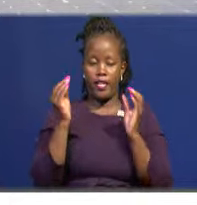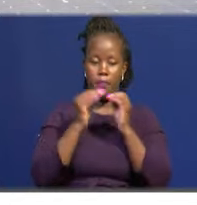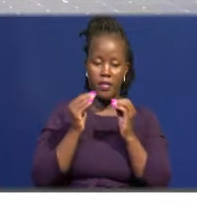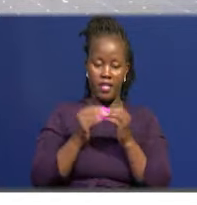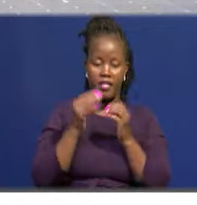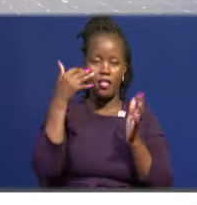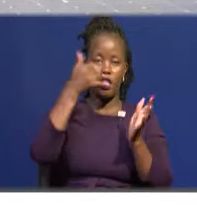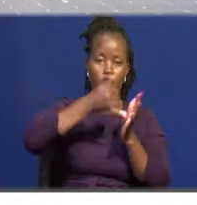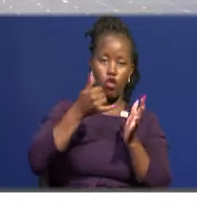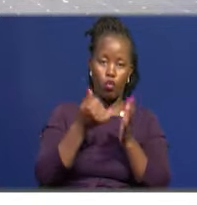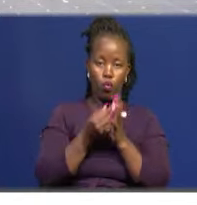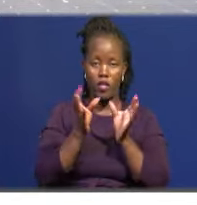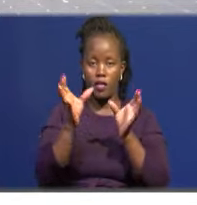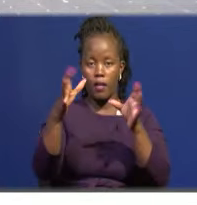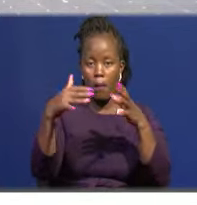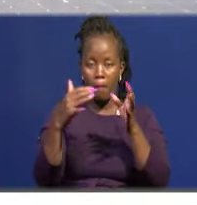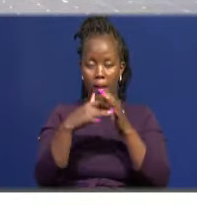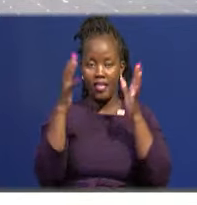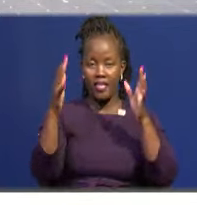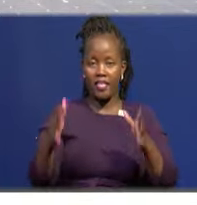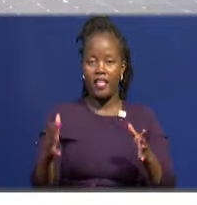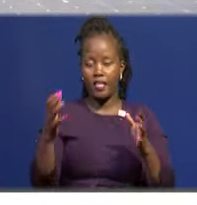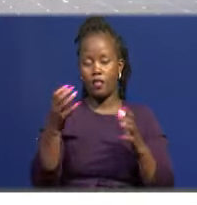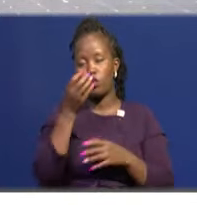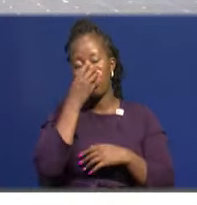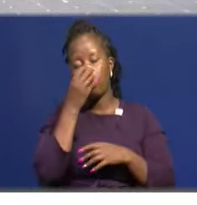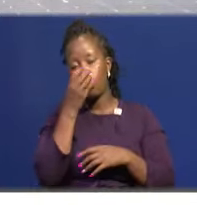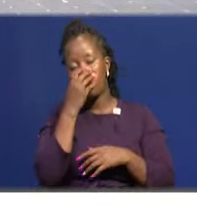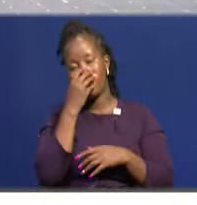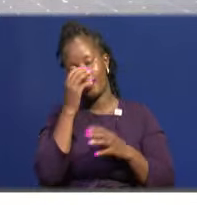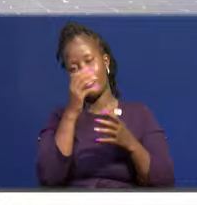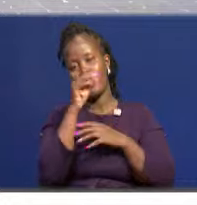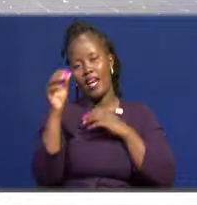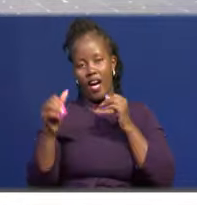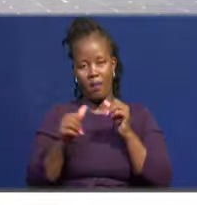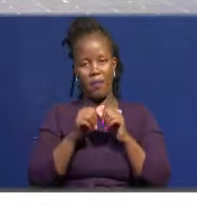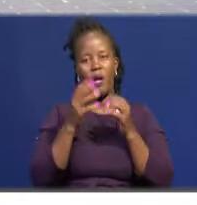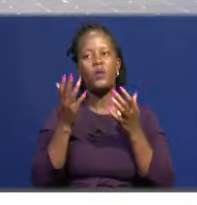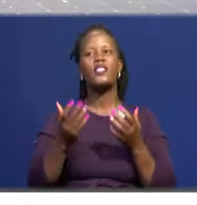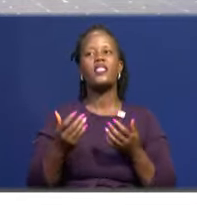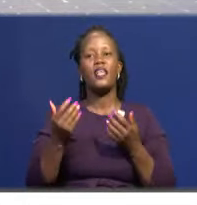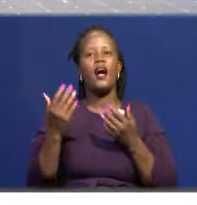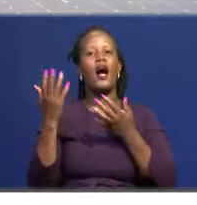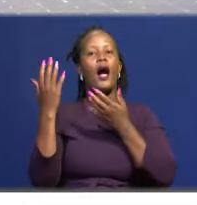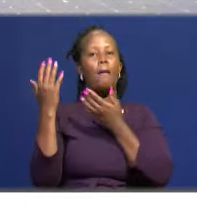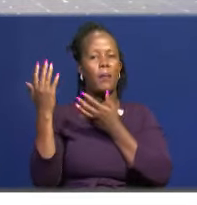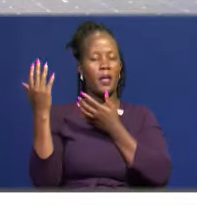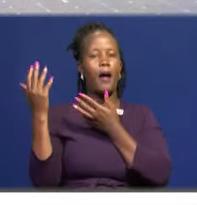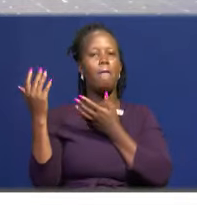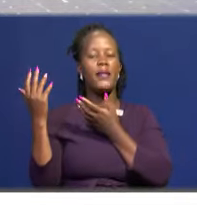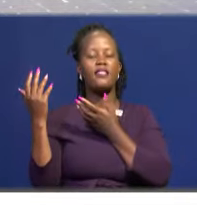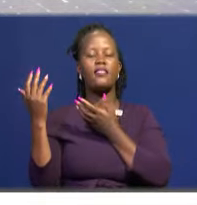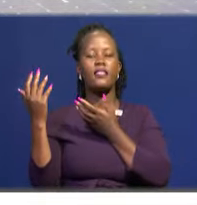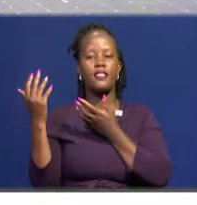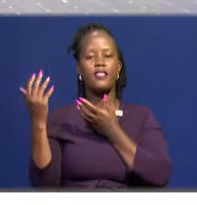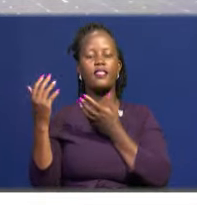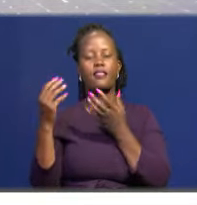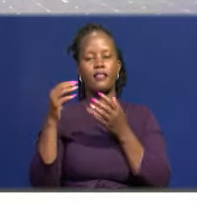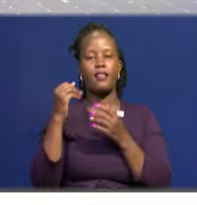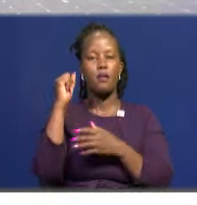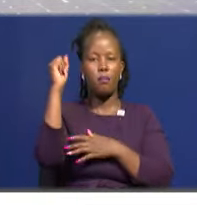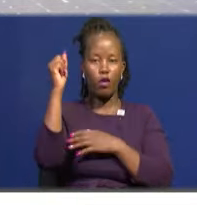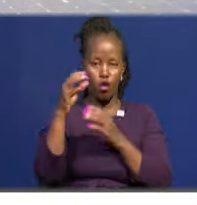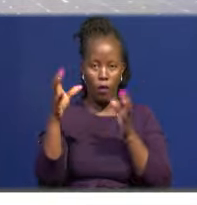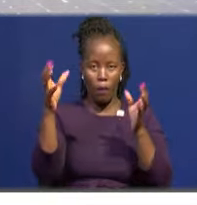party leader, who happens to be the president of Kenya, President William Ruto, in regards to the oncoming grassroots